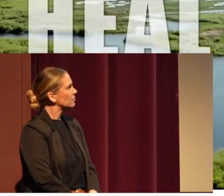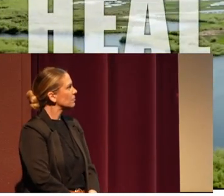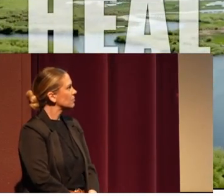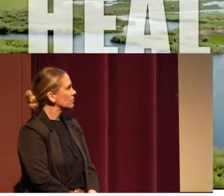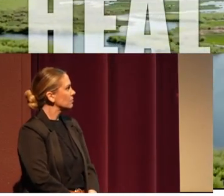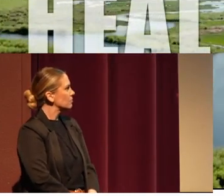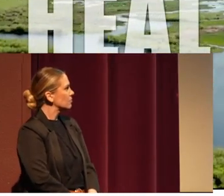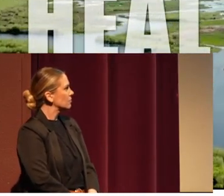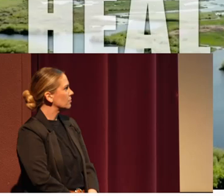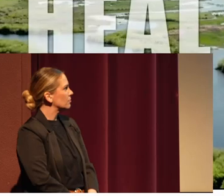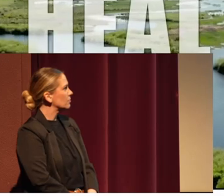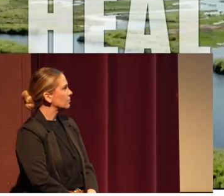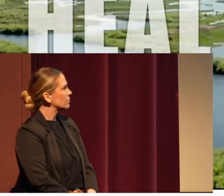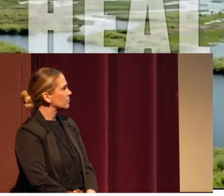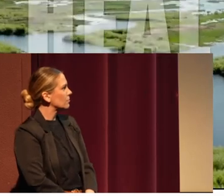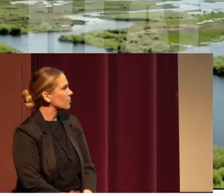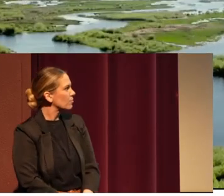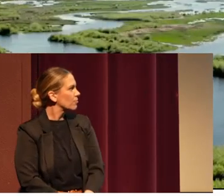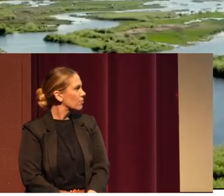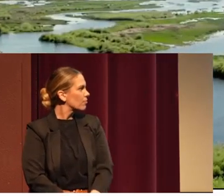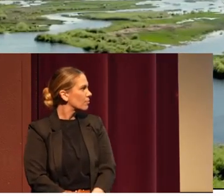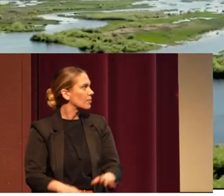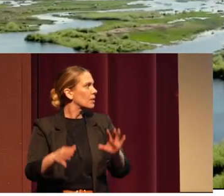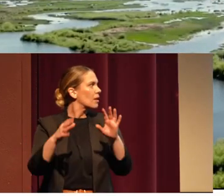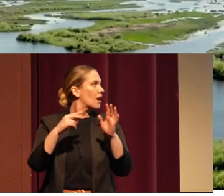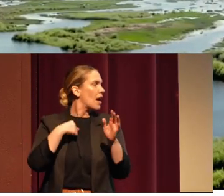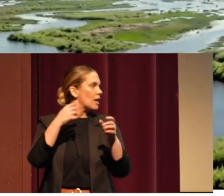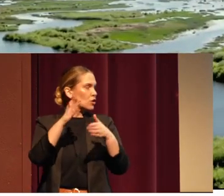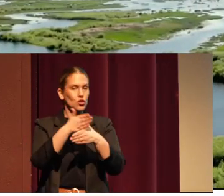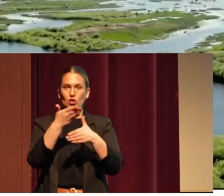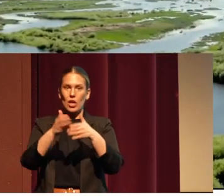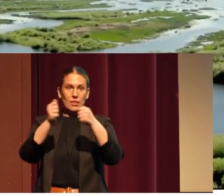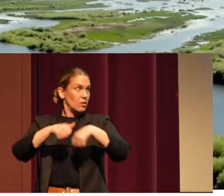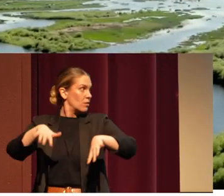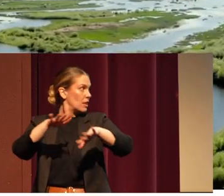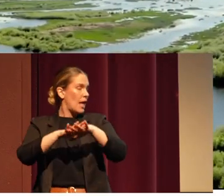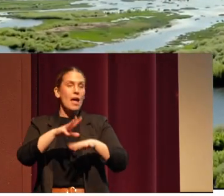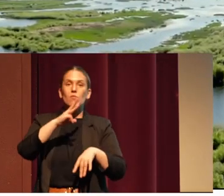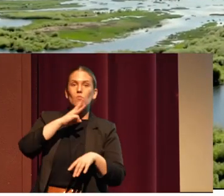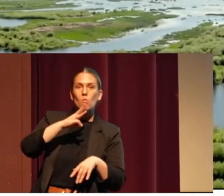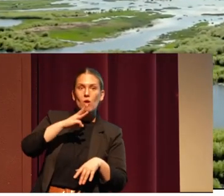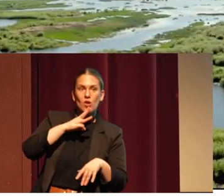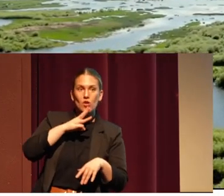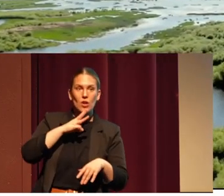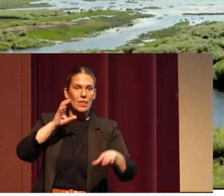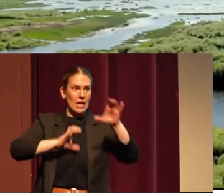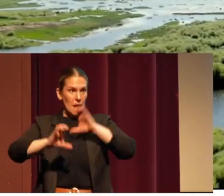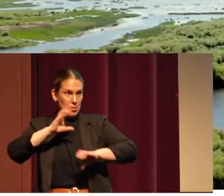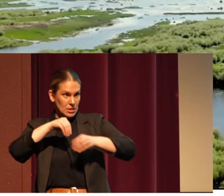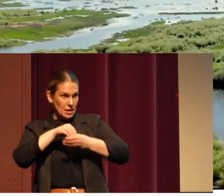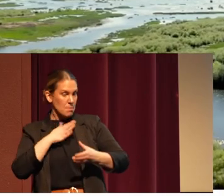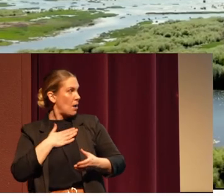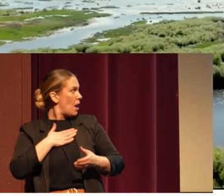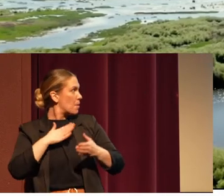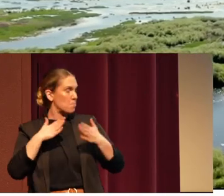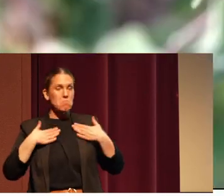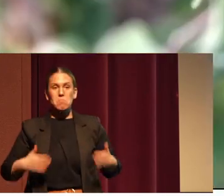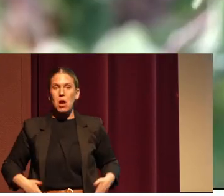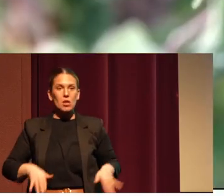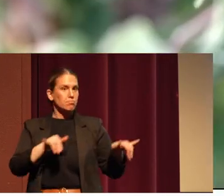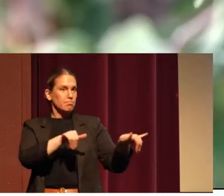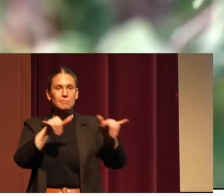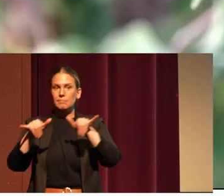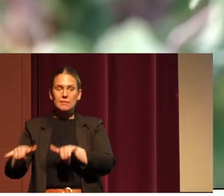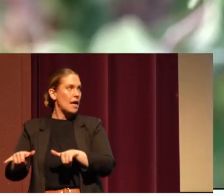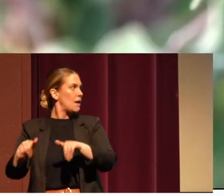I mean, I shared the water, the air, the land, the chemicals that make up my body are the same as the land, the